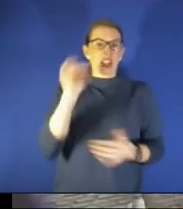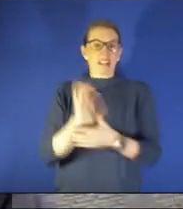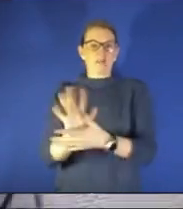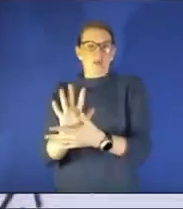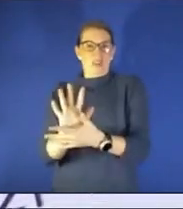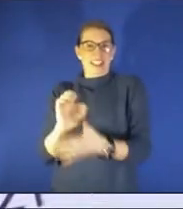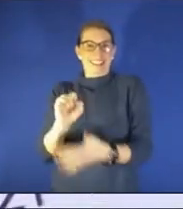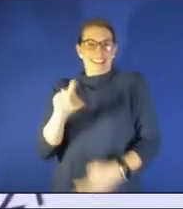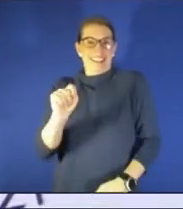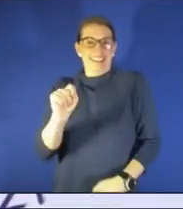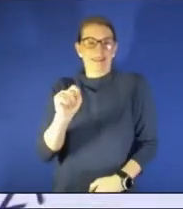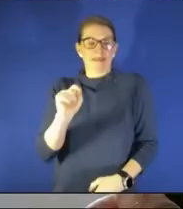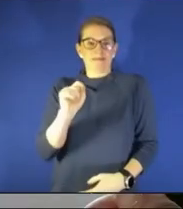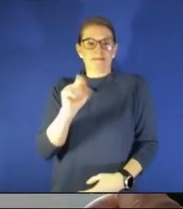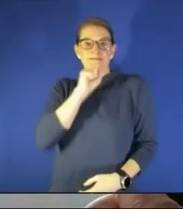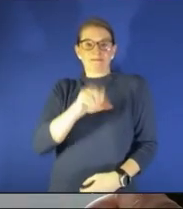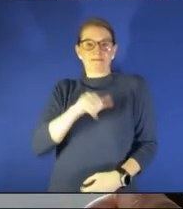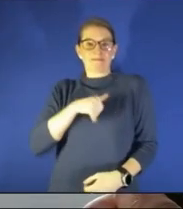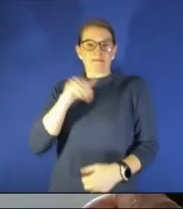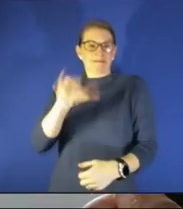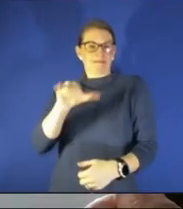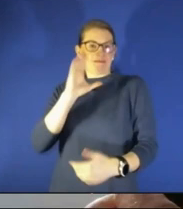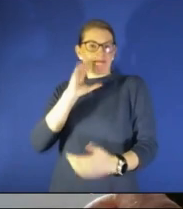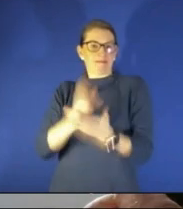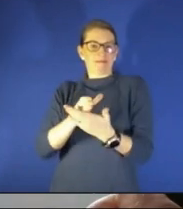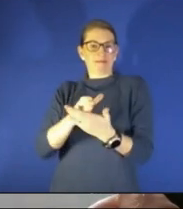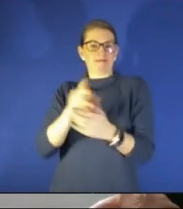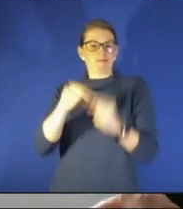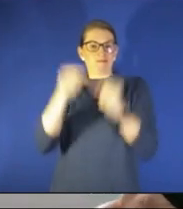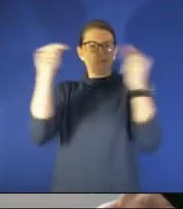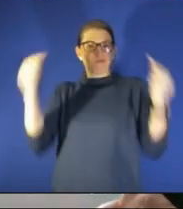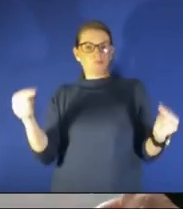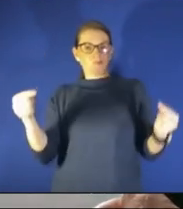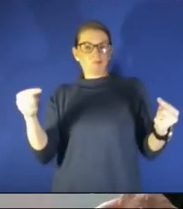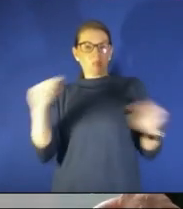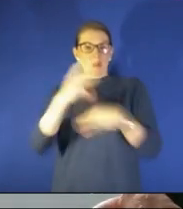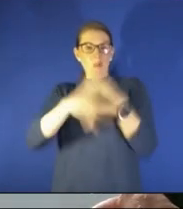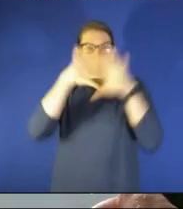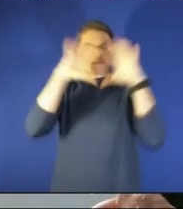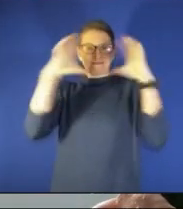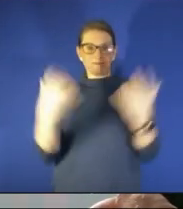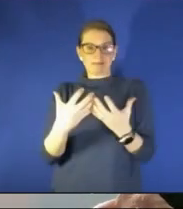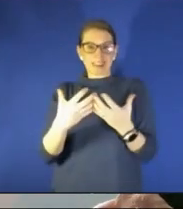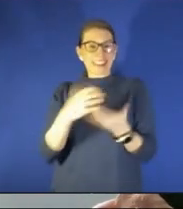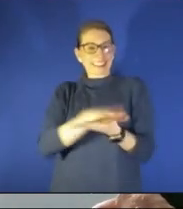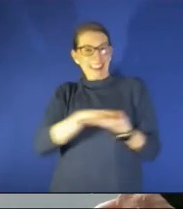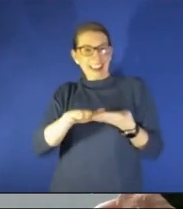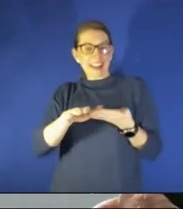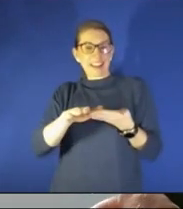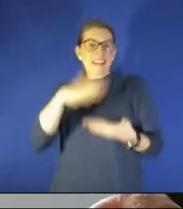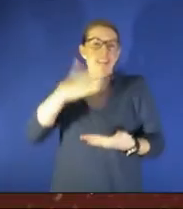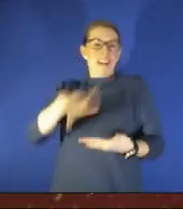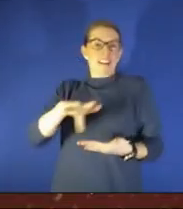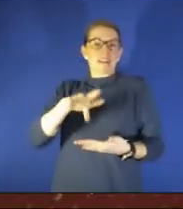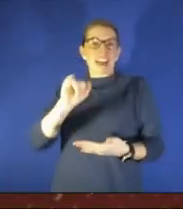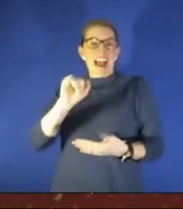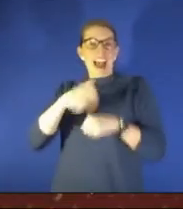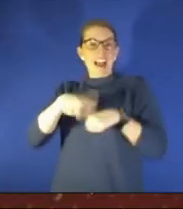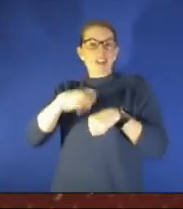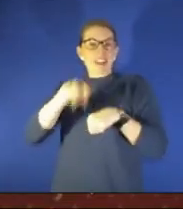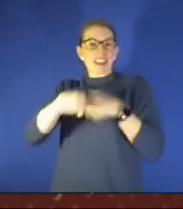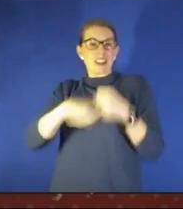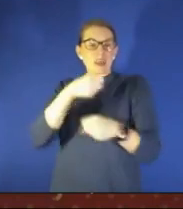see what's happening on the other side of the world it's nice we are celebrating the luck of the Irish this week two years after the COVID